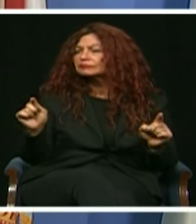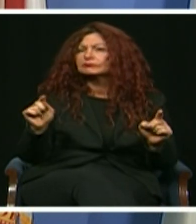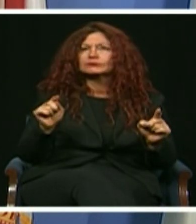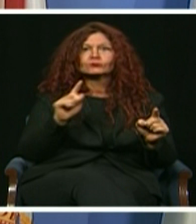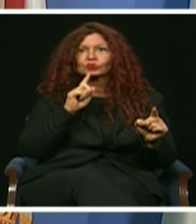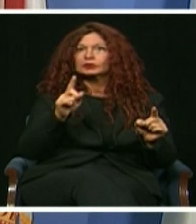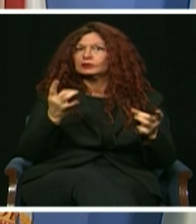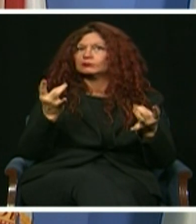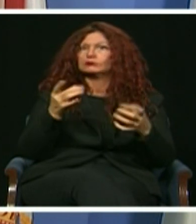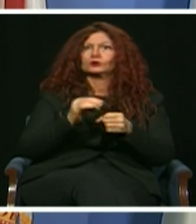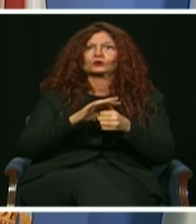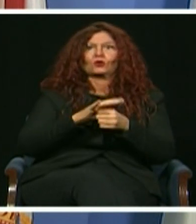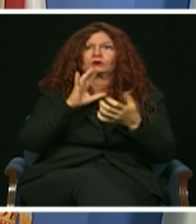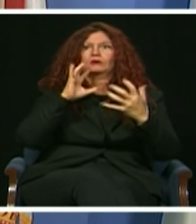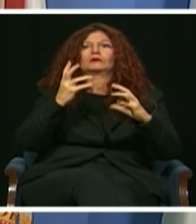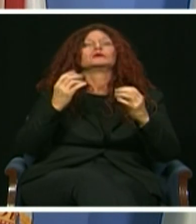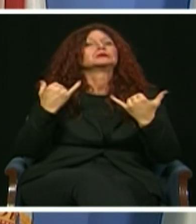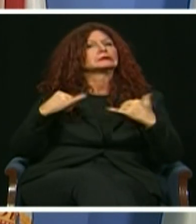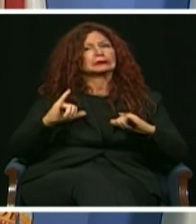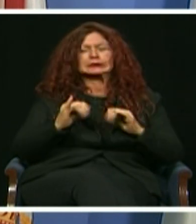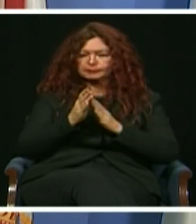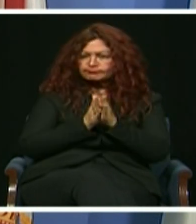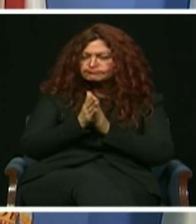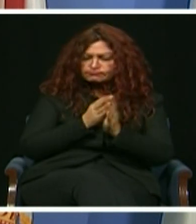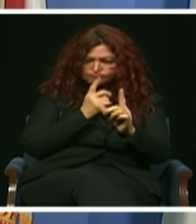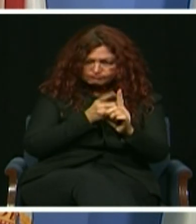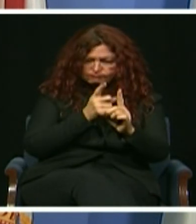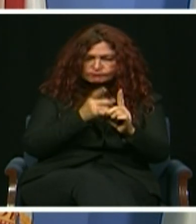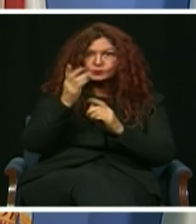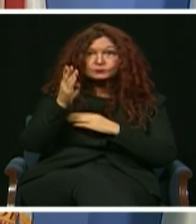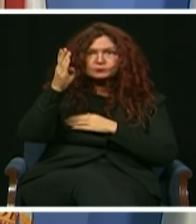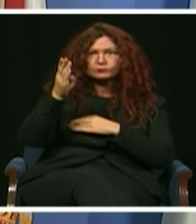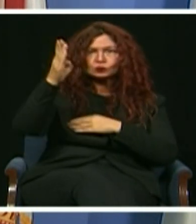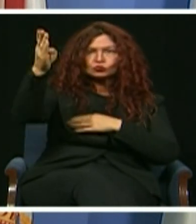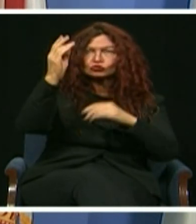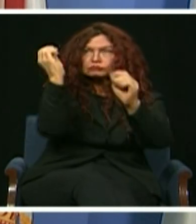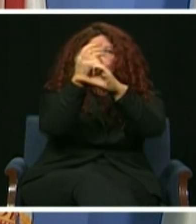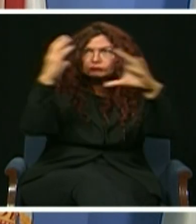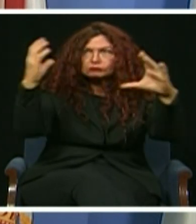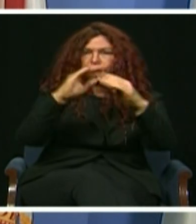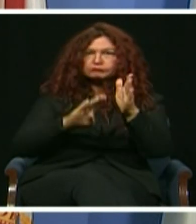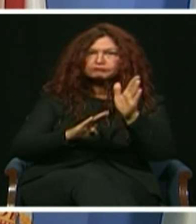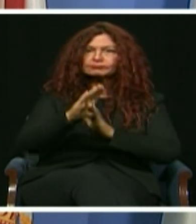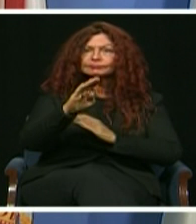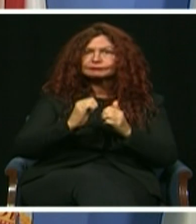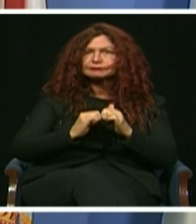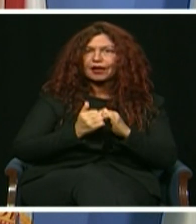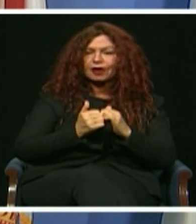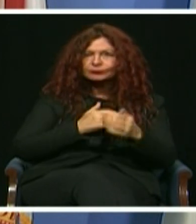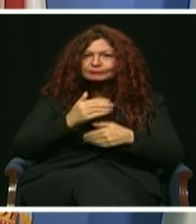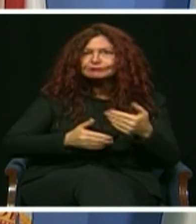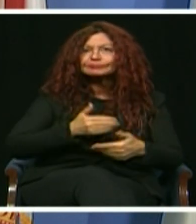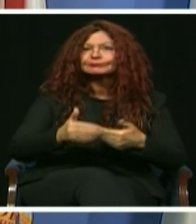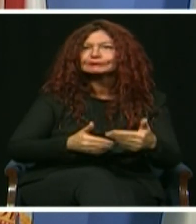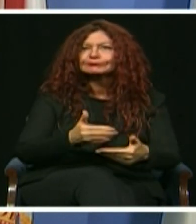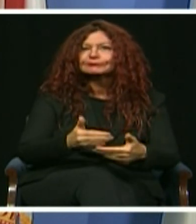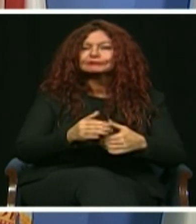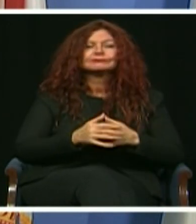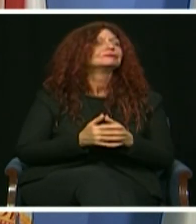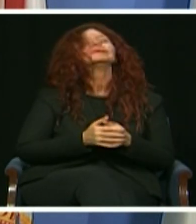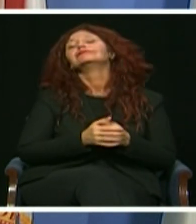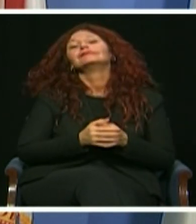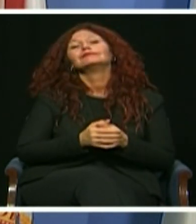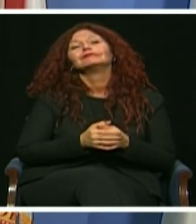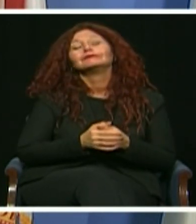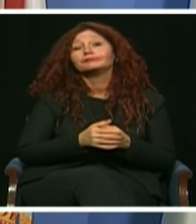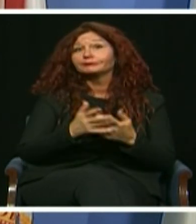challenging time. We all benefit from your friendly competition, vying for the number one spot as our community's best travel hub. As